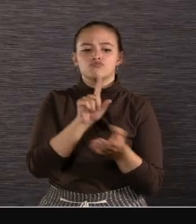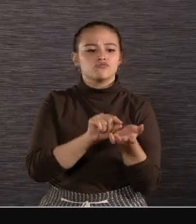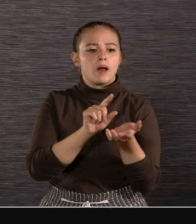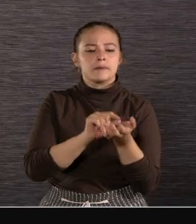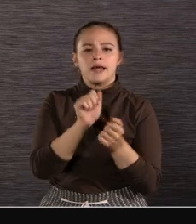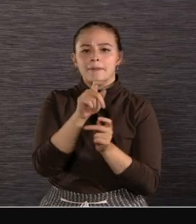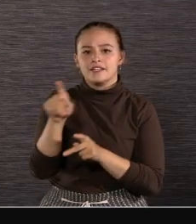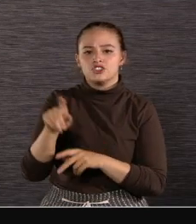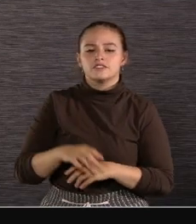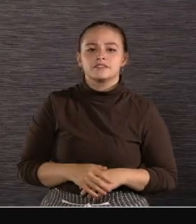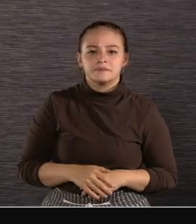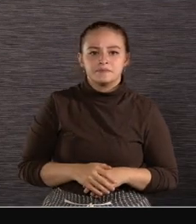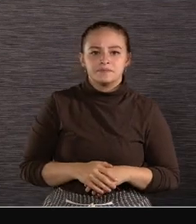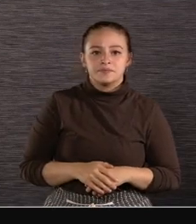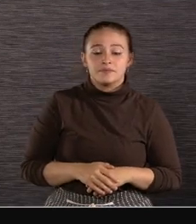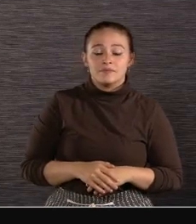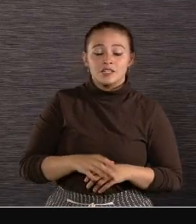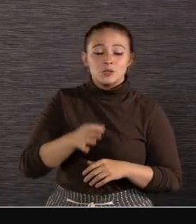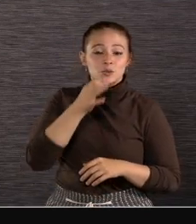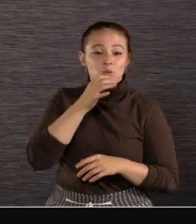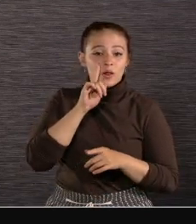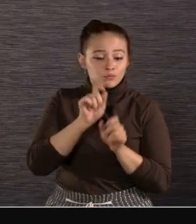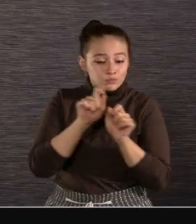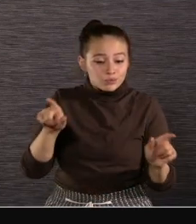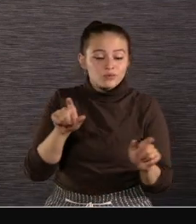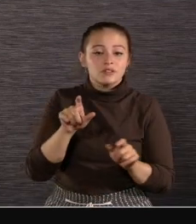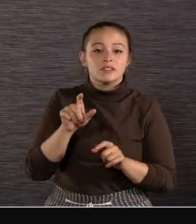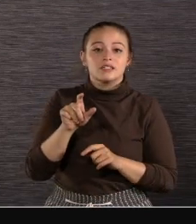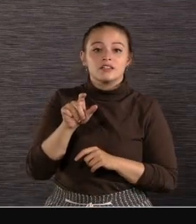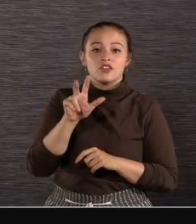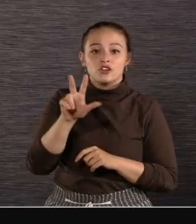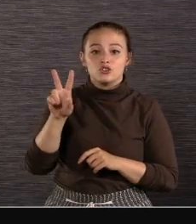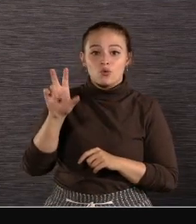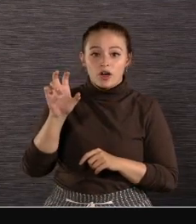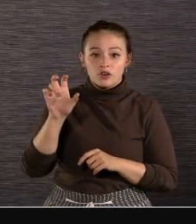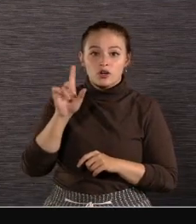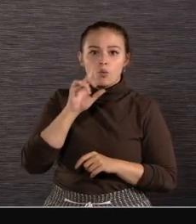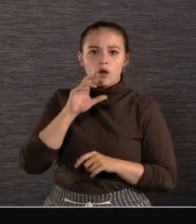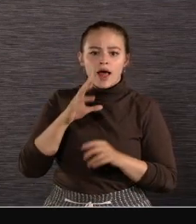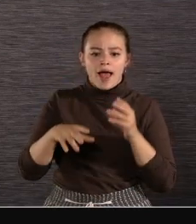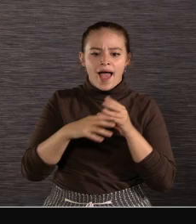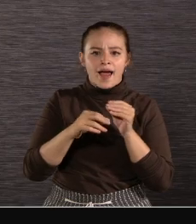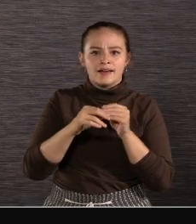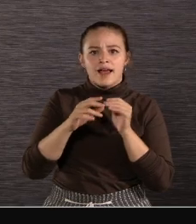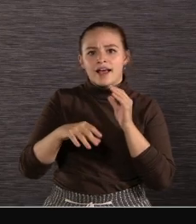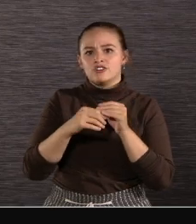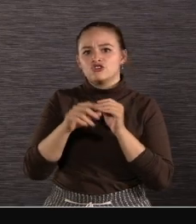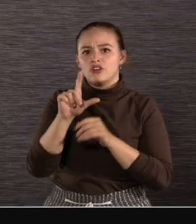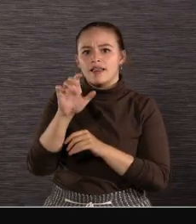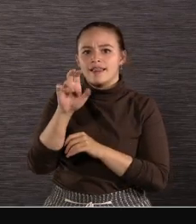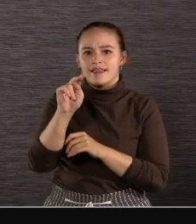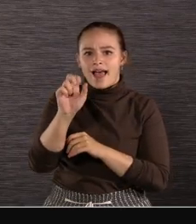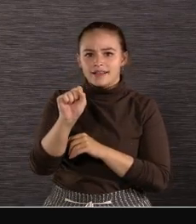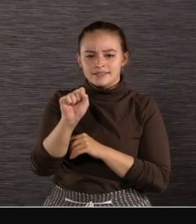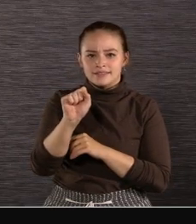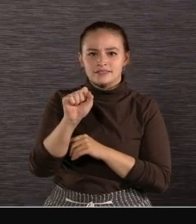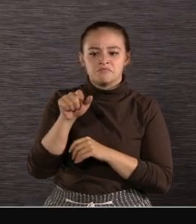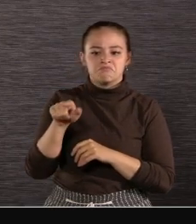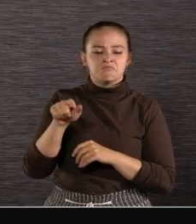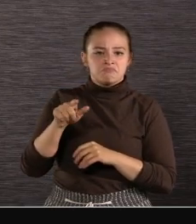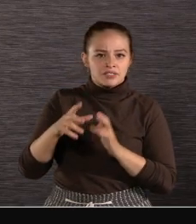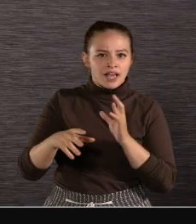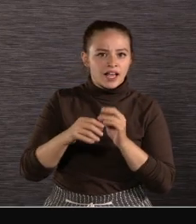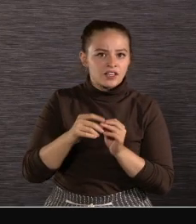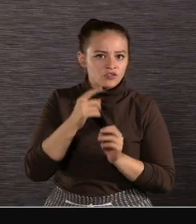We're launching the HGC 3200 Along with 2 new large lens adapters One of the new lens adapters Has been added to